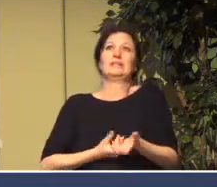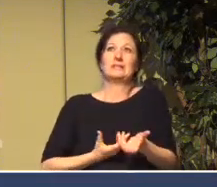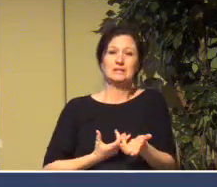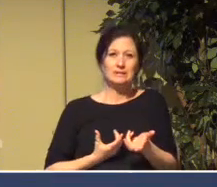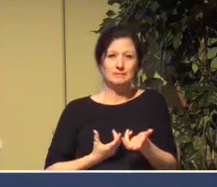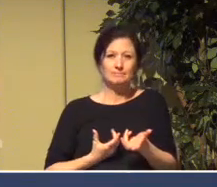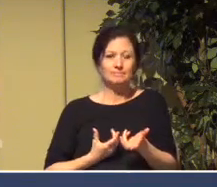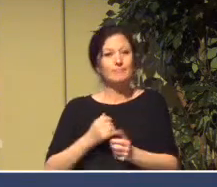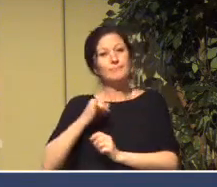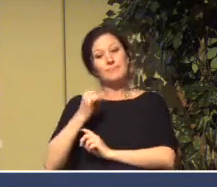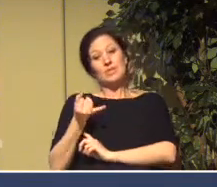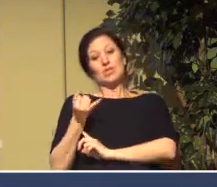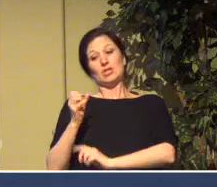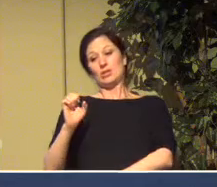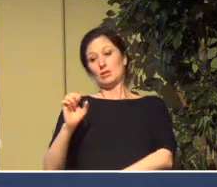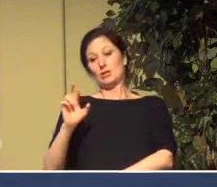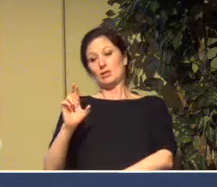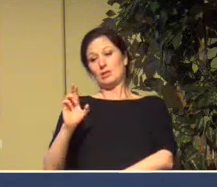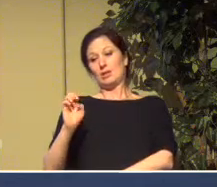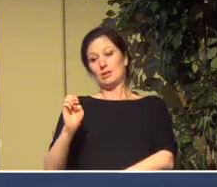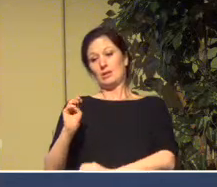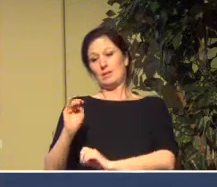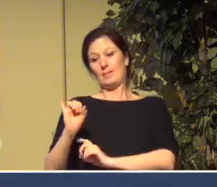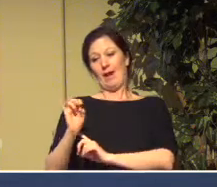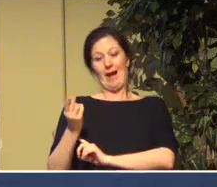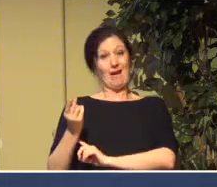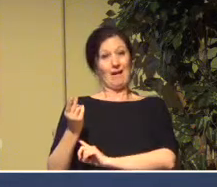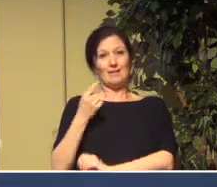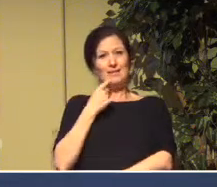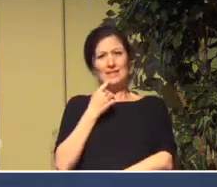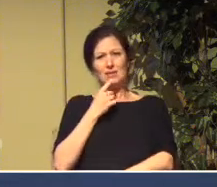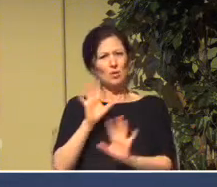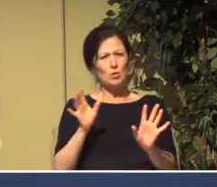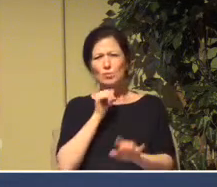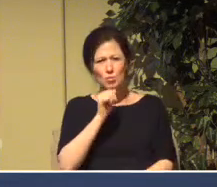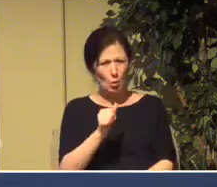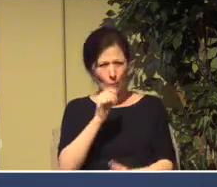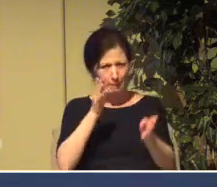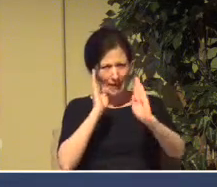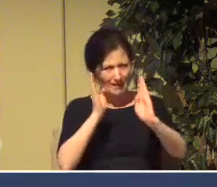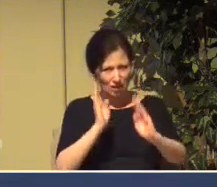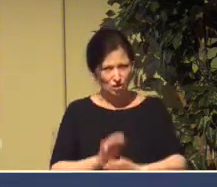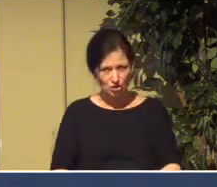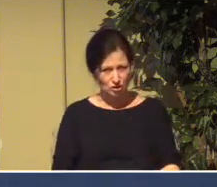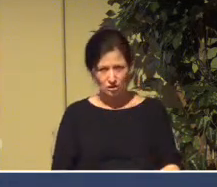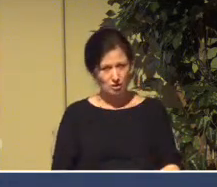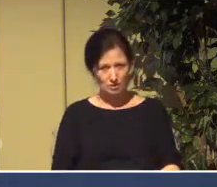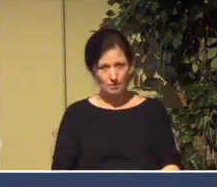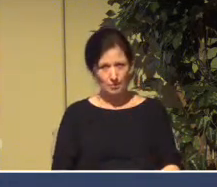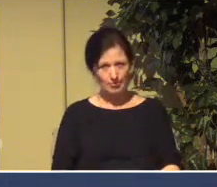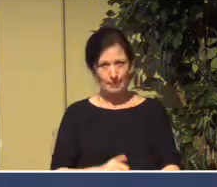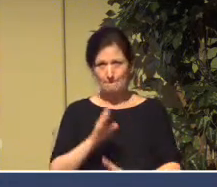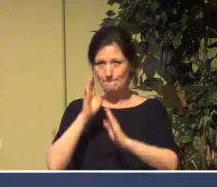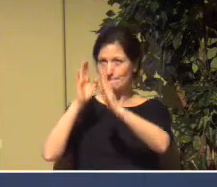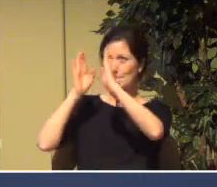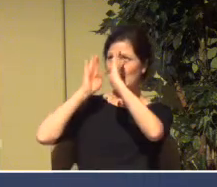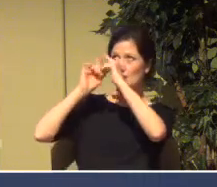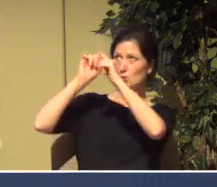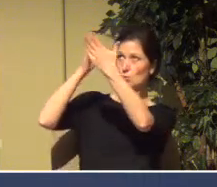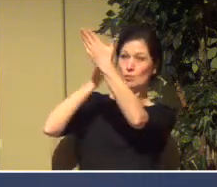And so Jeremiah would say, don't let that happen to you. Don't listen to those voices. Listen for the Lord.